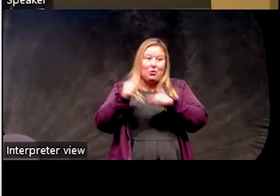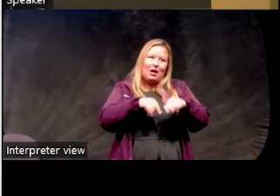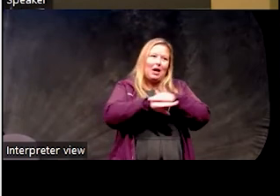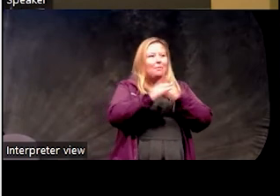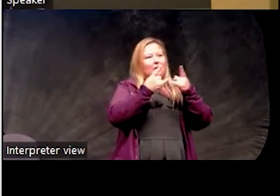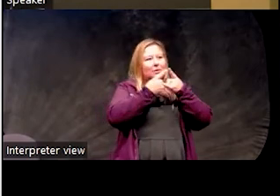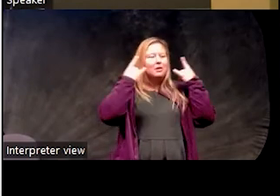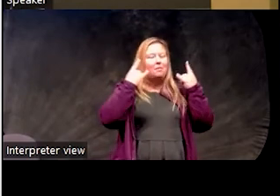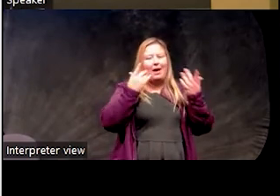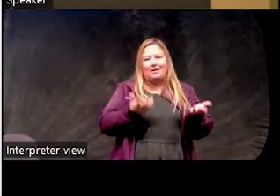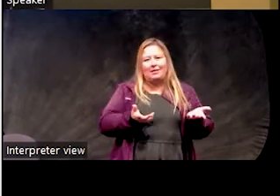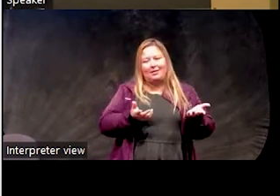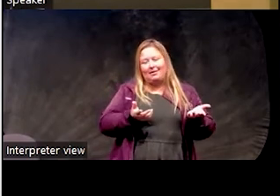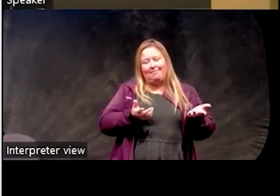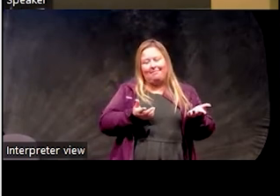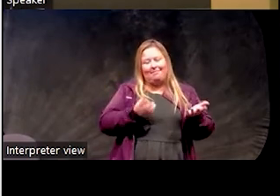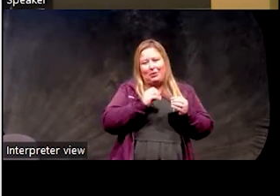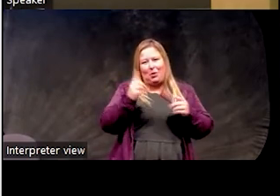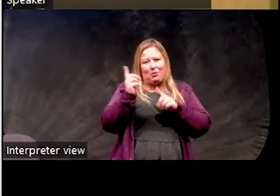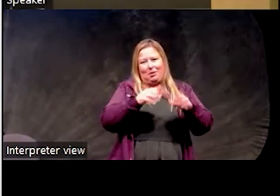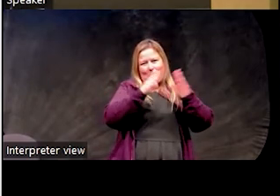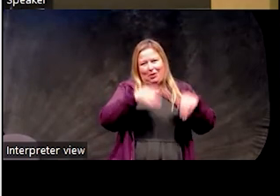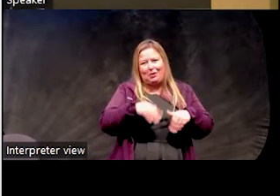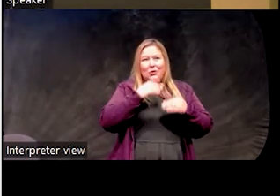and then you do well for the rest of the night. Um,